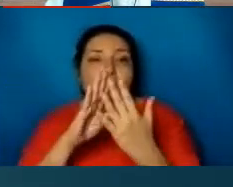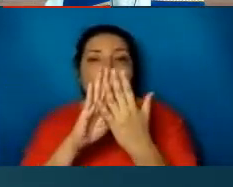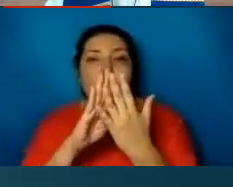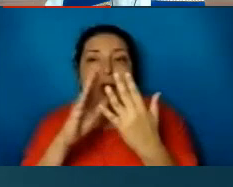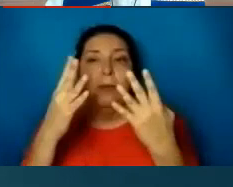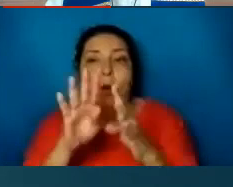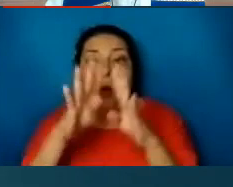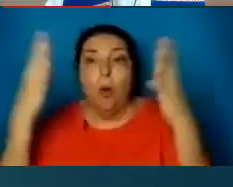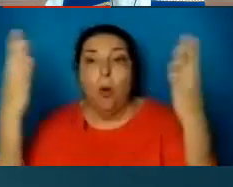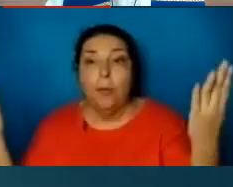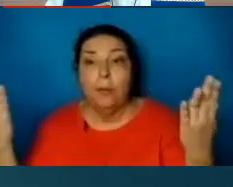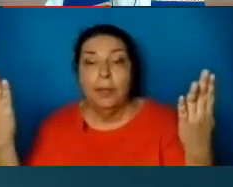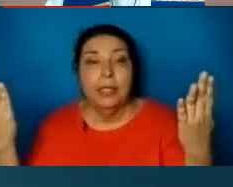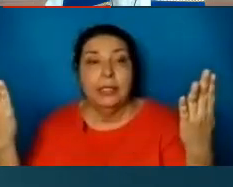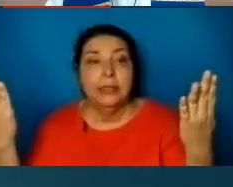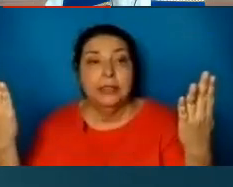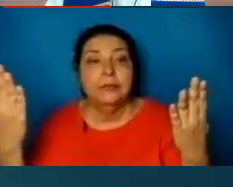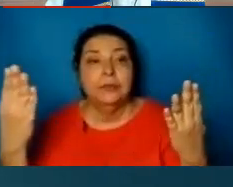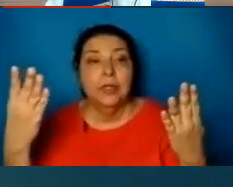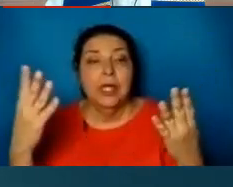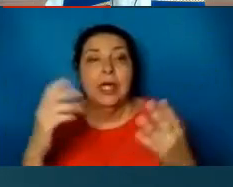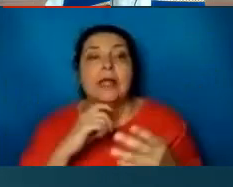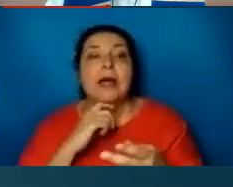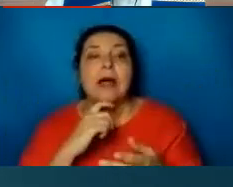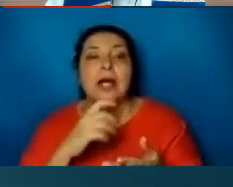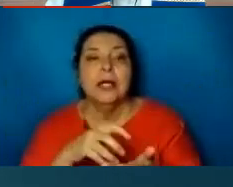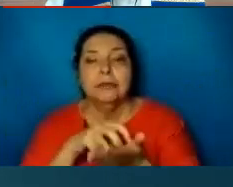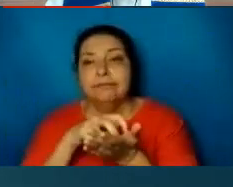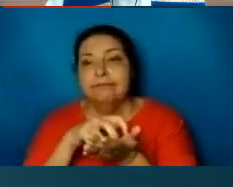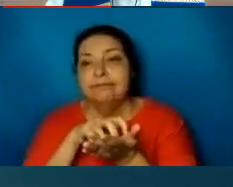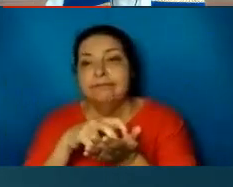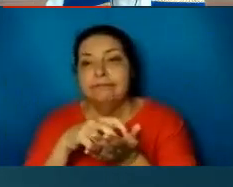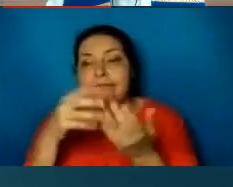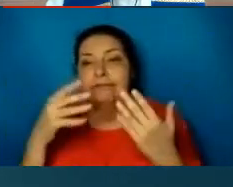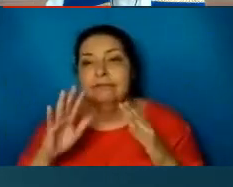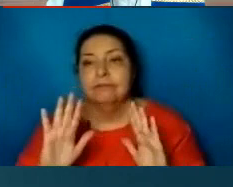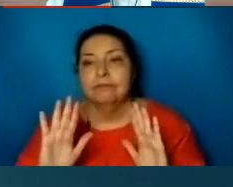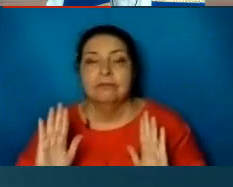priests, the heart of your majesty.